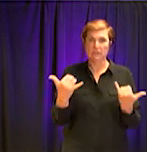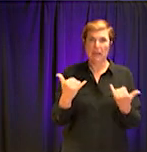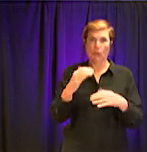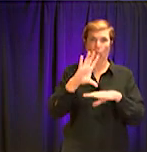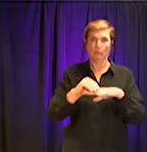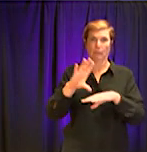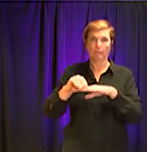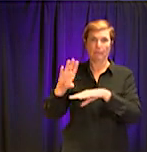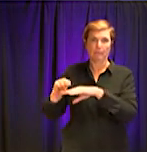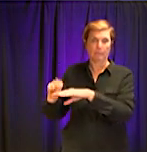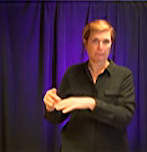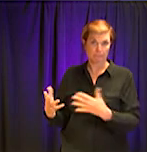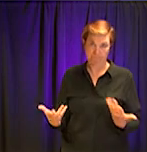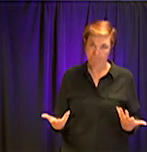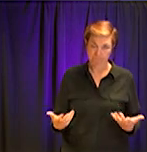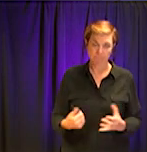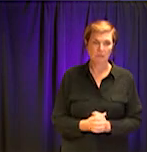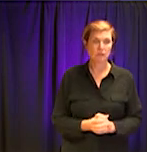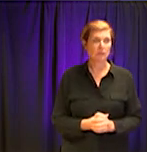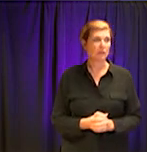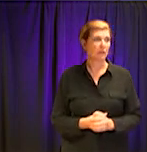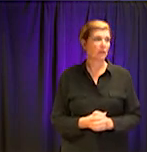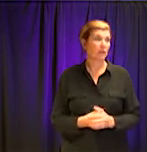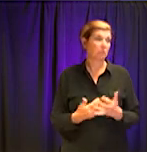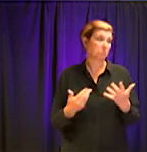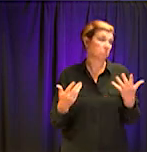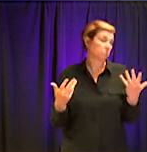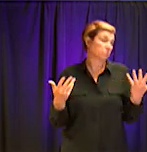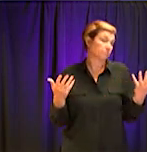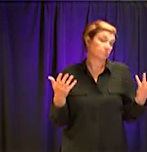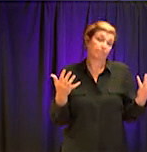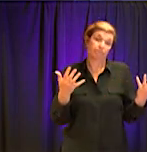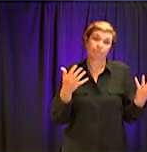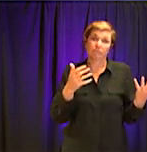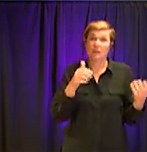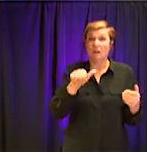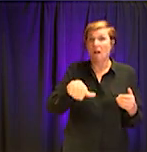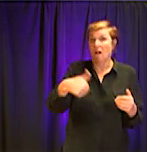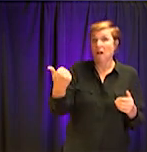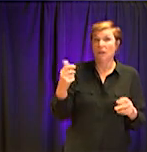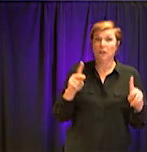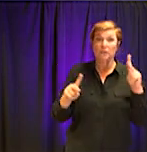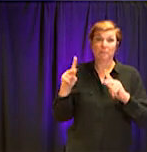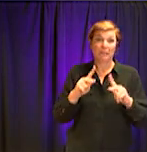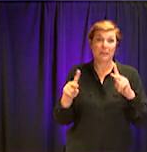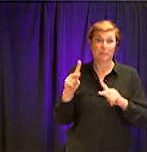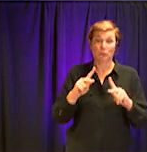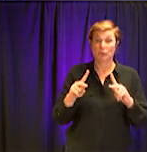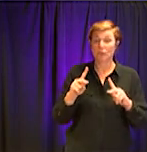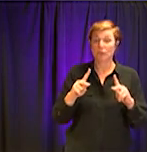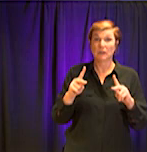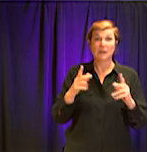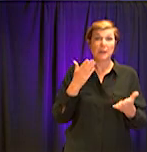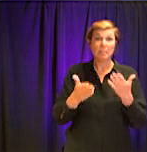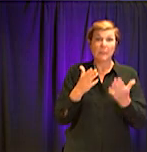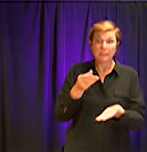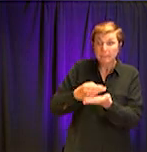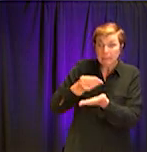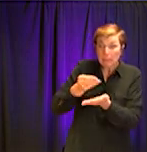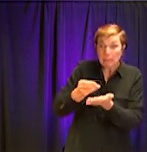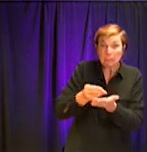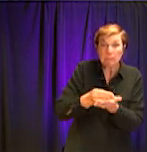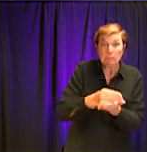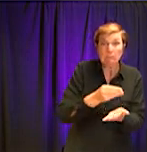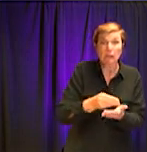catch up. Some people, you know, bought them and hoarded them because they felt there was a need to wear